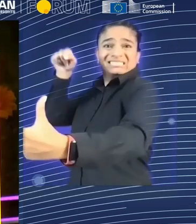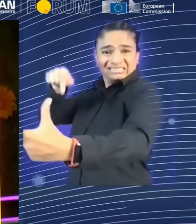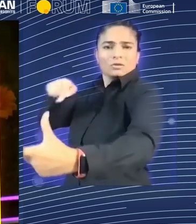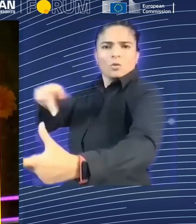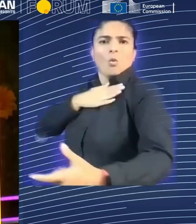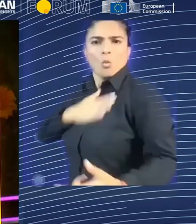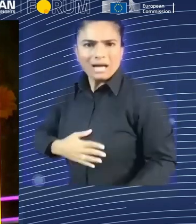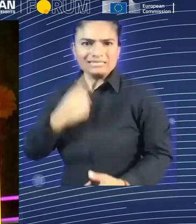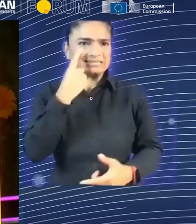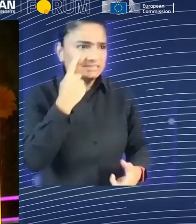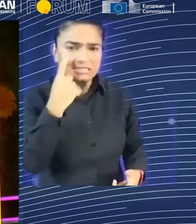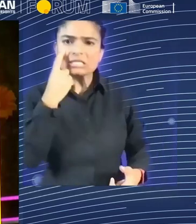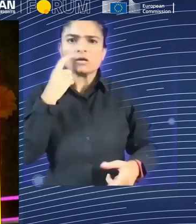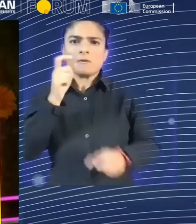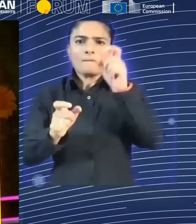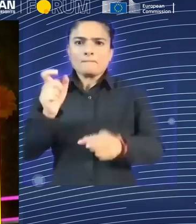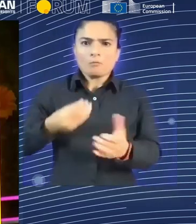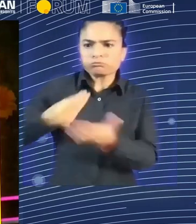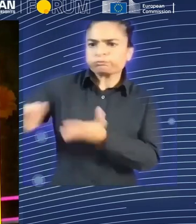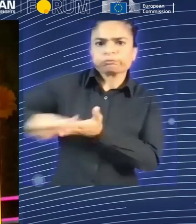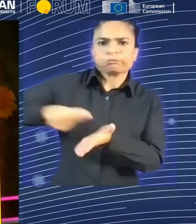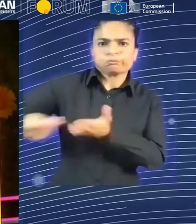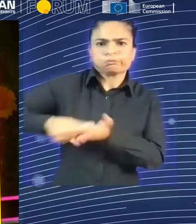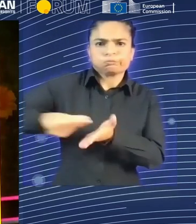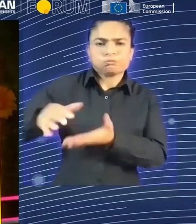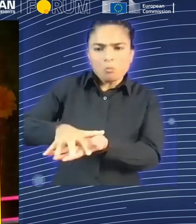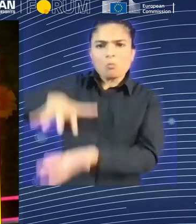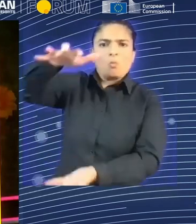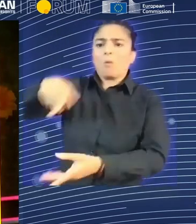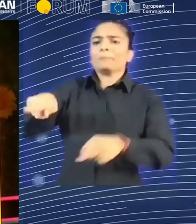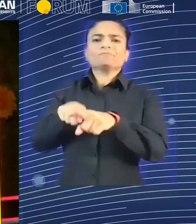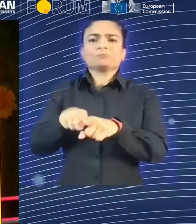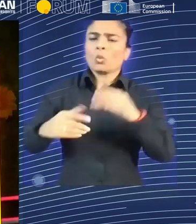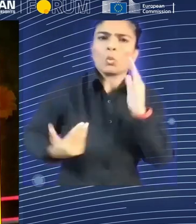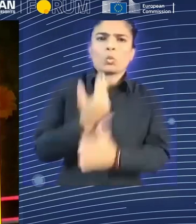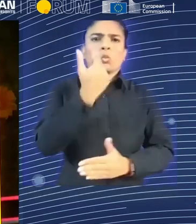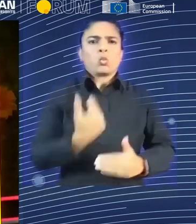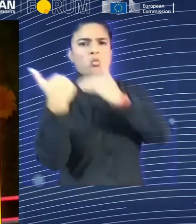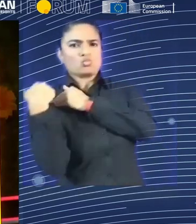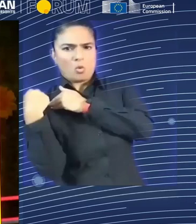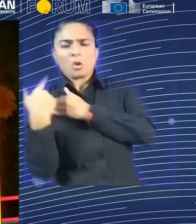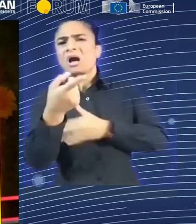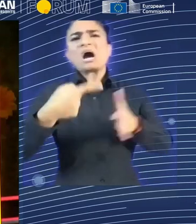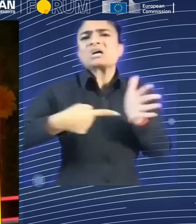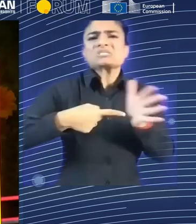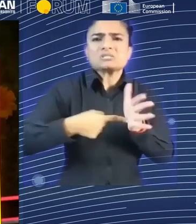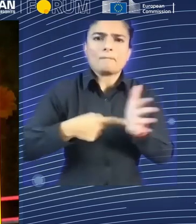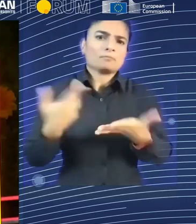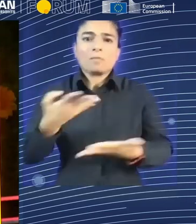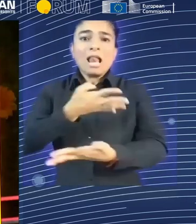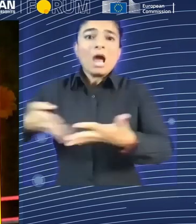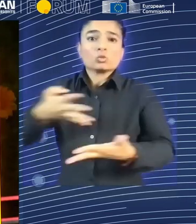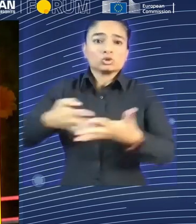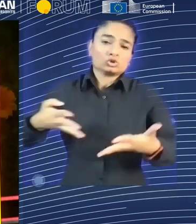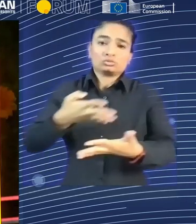example, a large language model architect. We're starting to talk about convergence architecture of the IT system where we have the existing